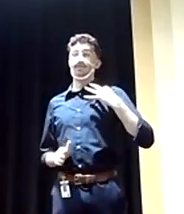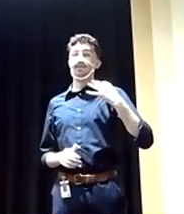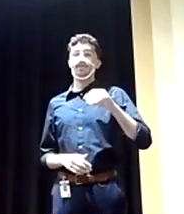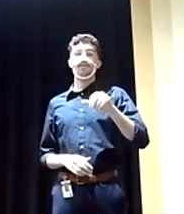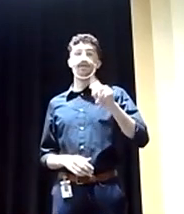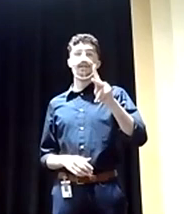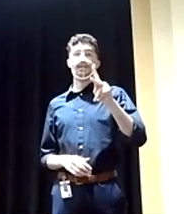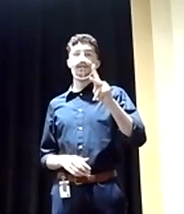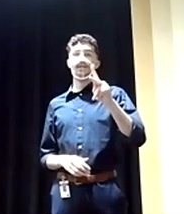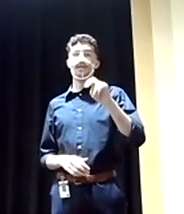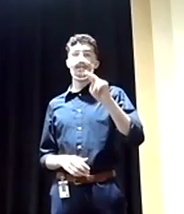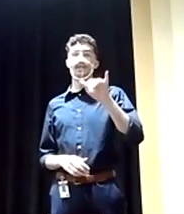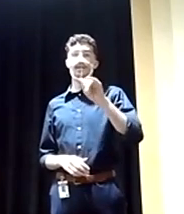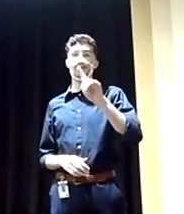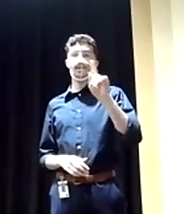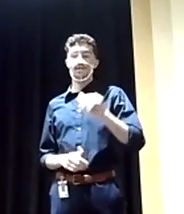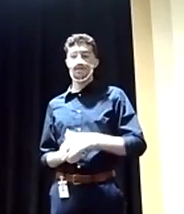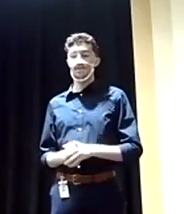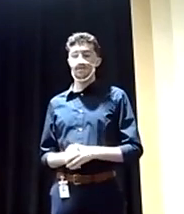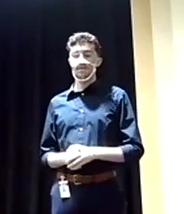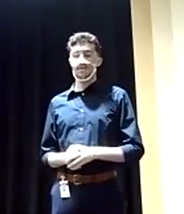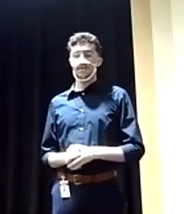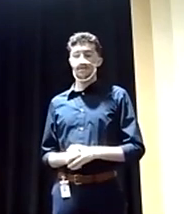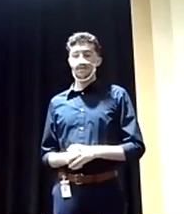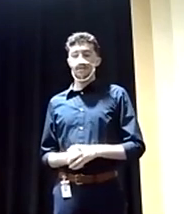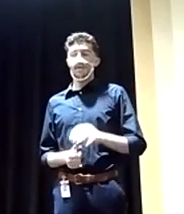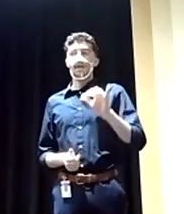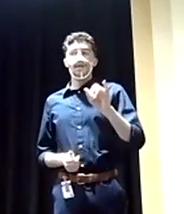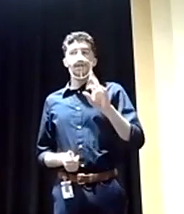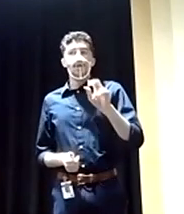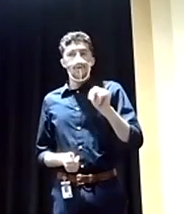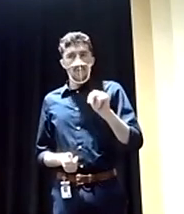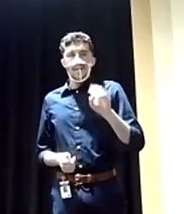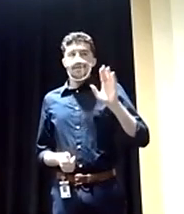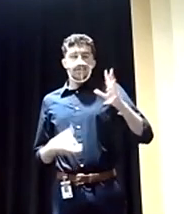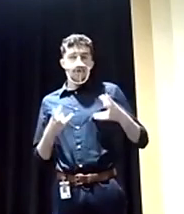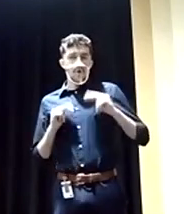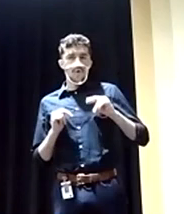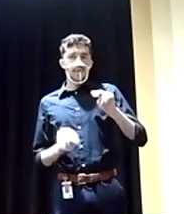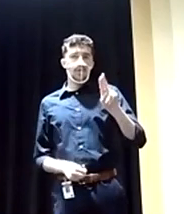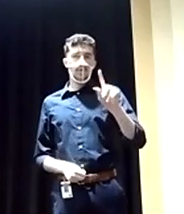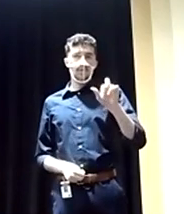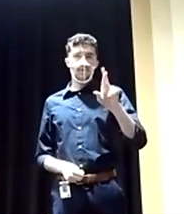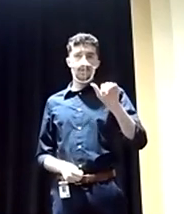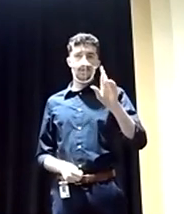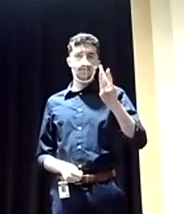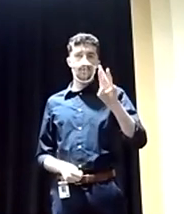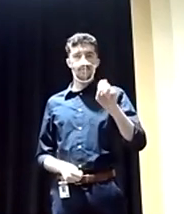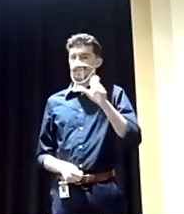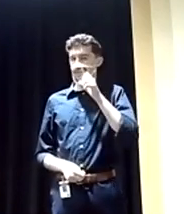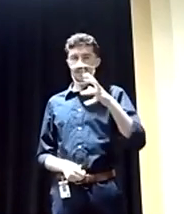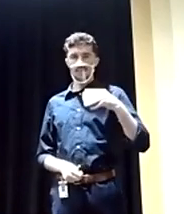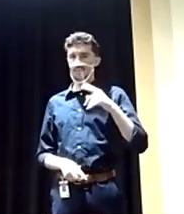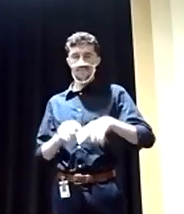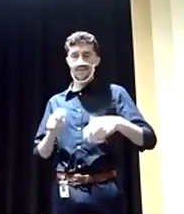A nuclear armed Iran is unacceptable. And what we've seen in North Korea,